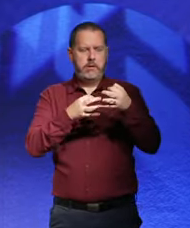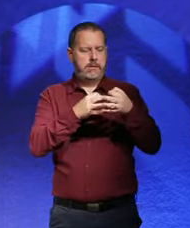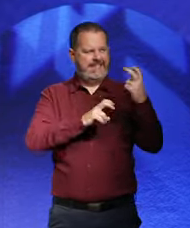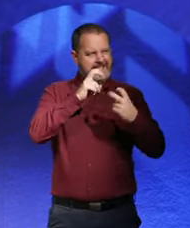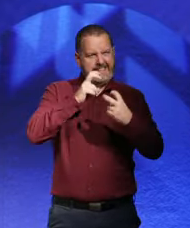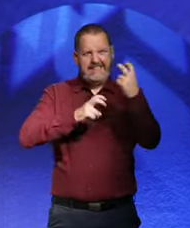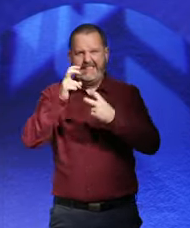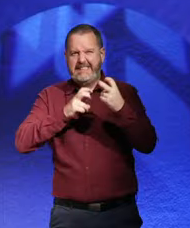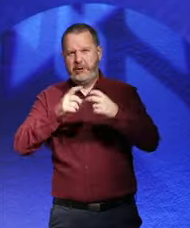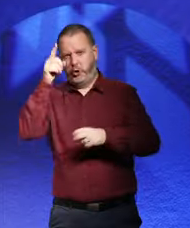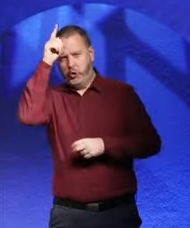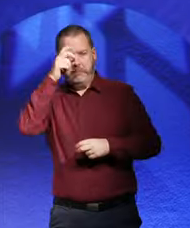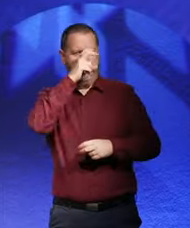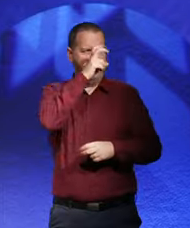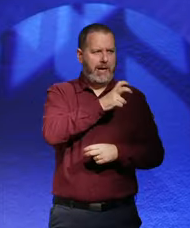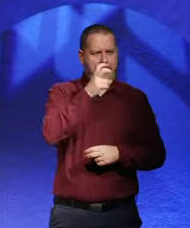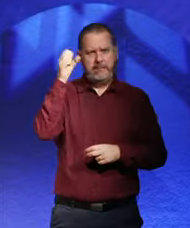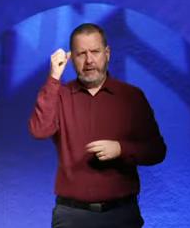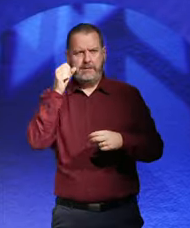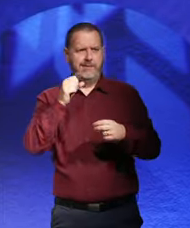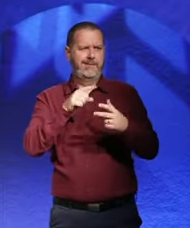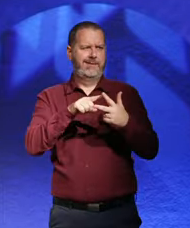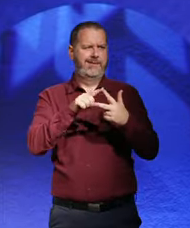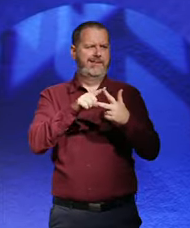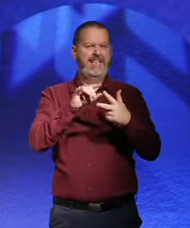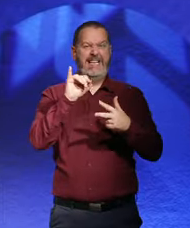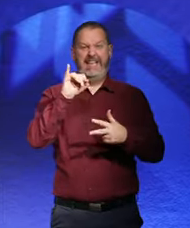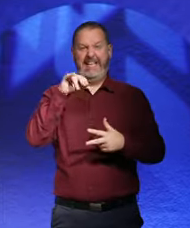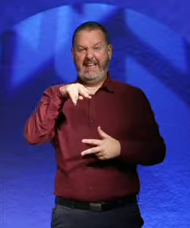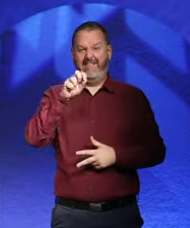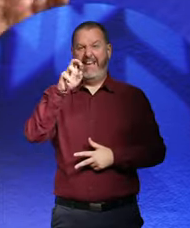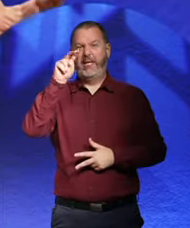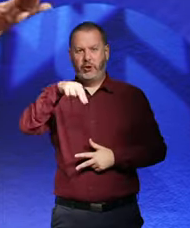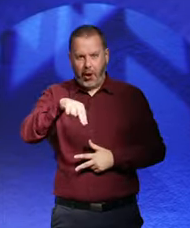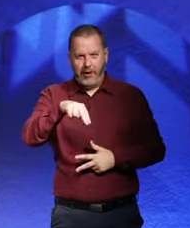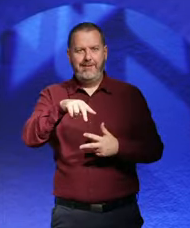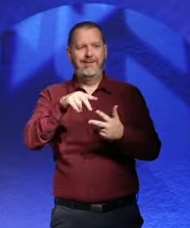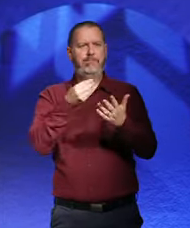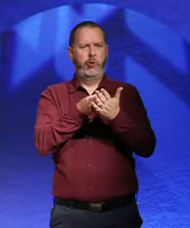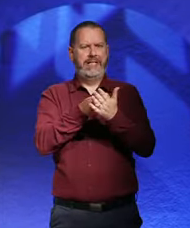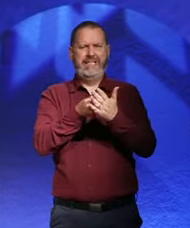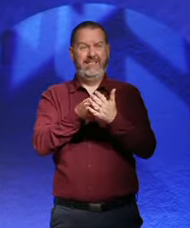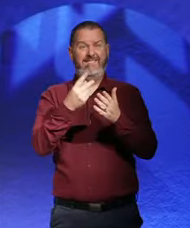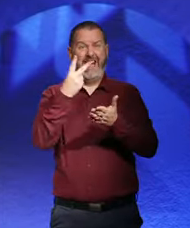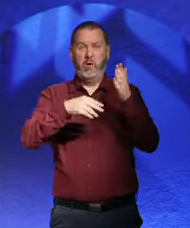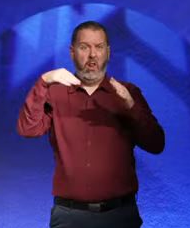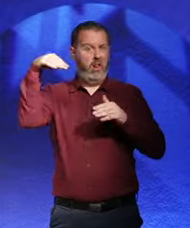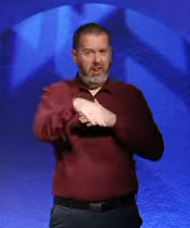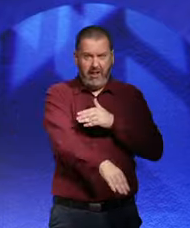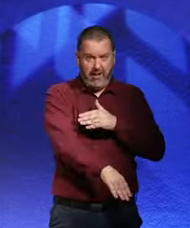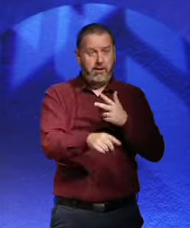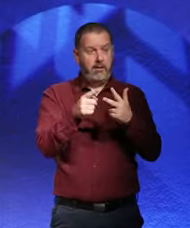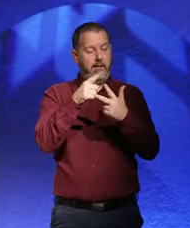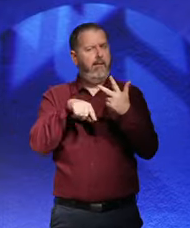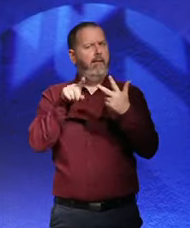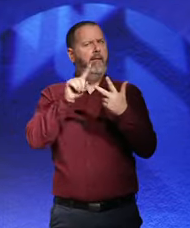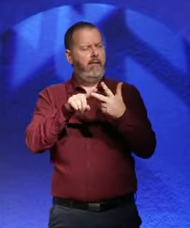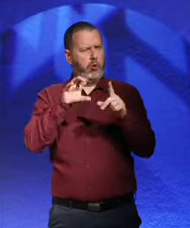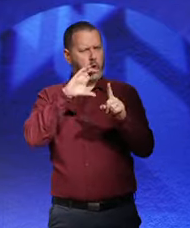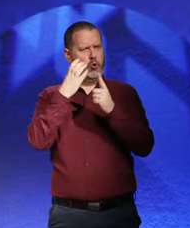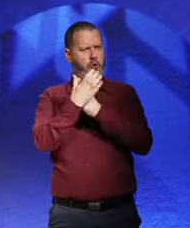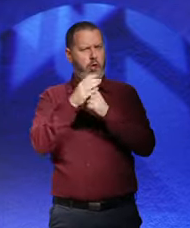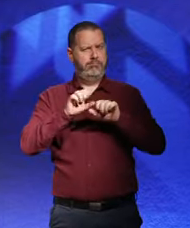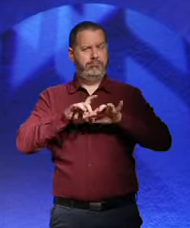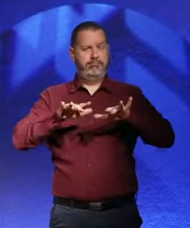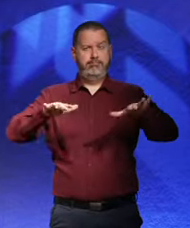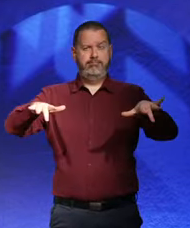in Germany. You've got the great inflation. You've got revolt. And at the same time, you've got a burgeoning cultural scene that is quite